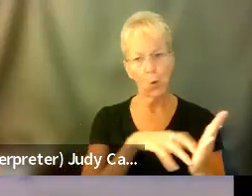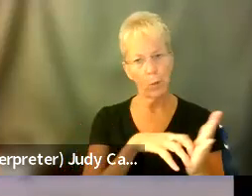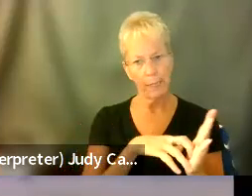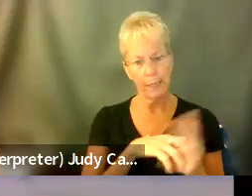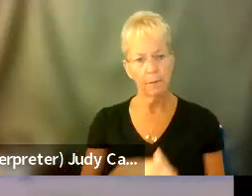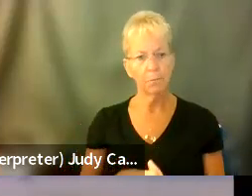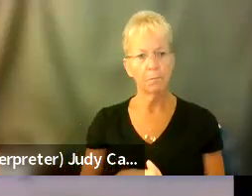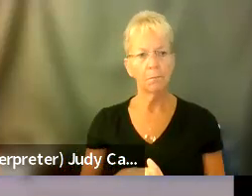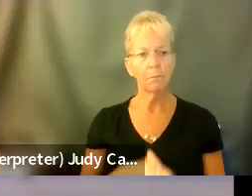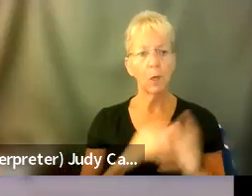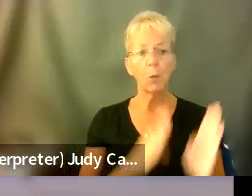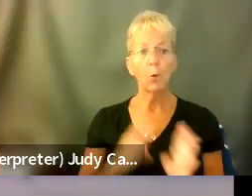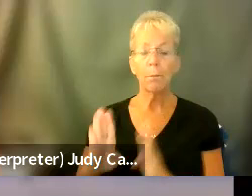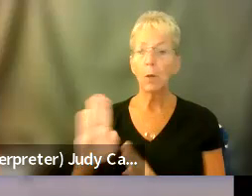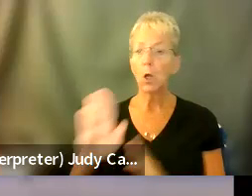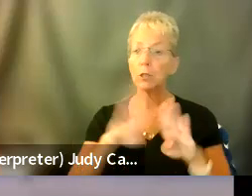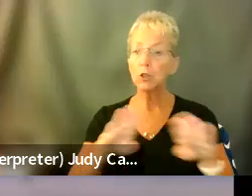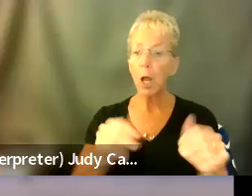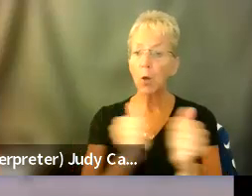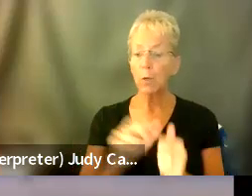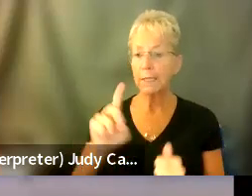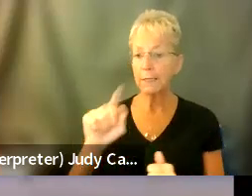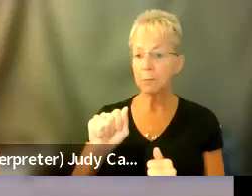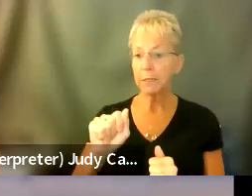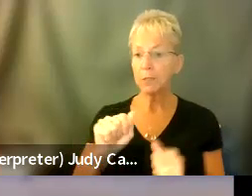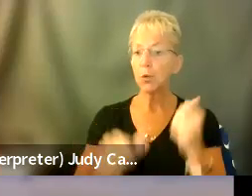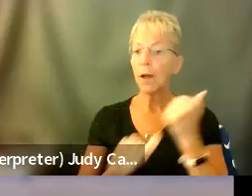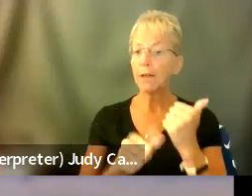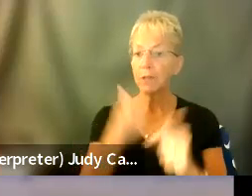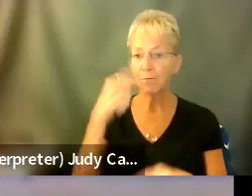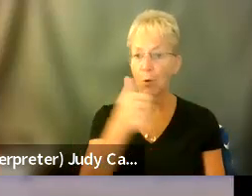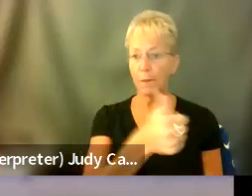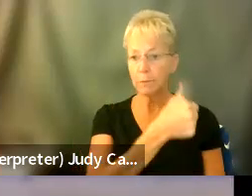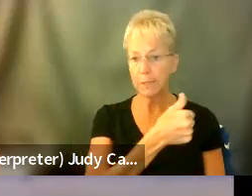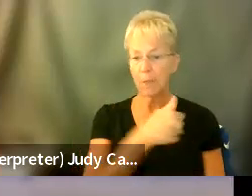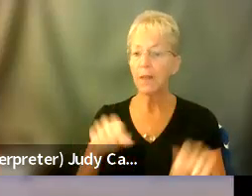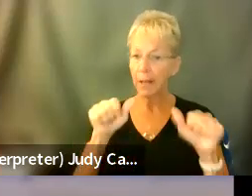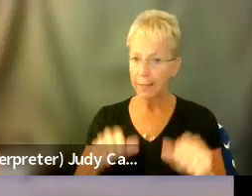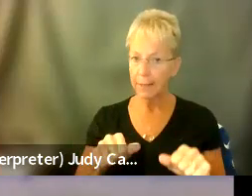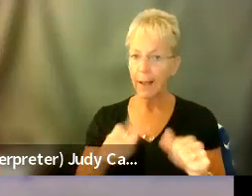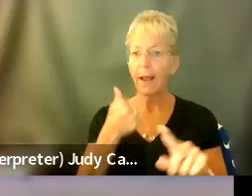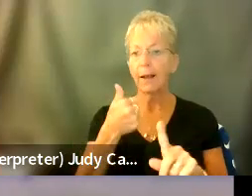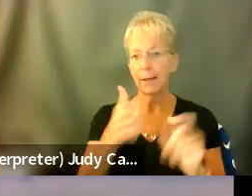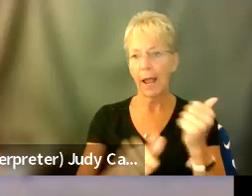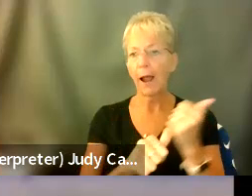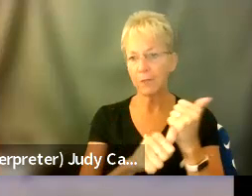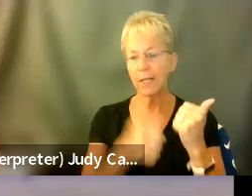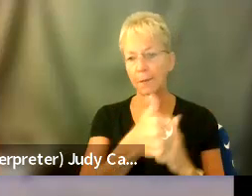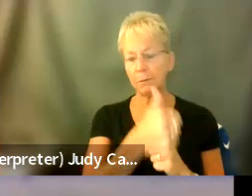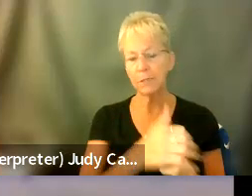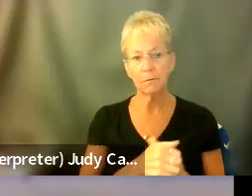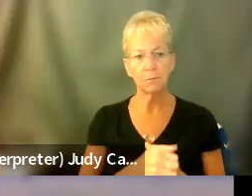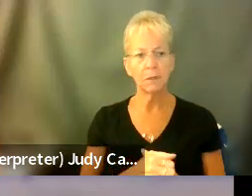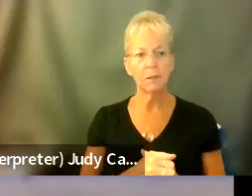Prepare your child with a disability to advocate for themselves so they can when they're an adult. Don't approach